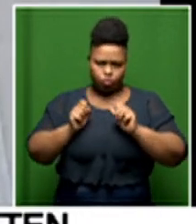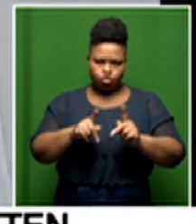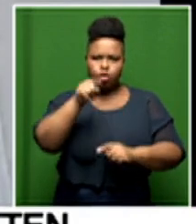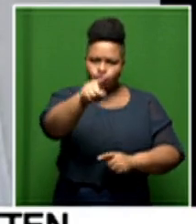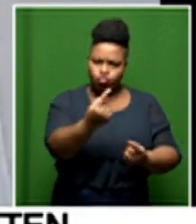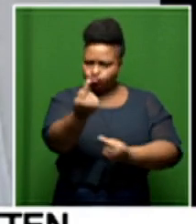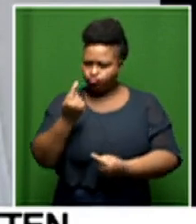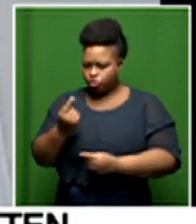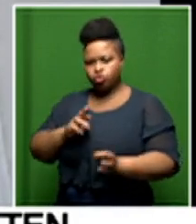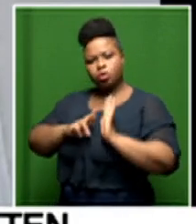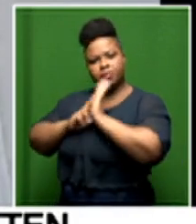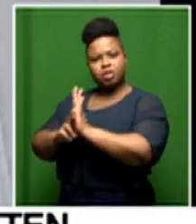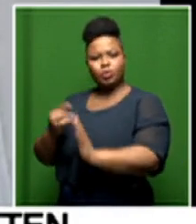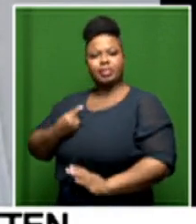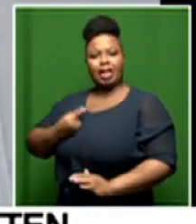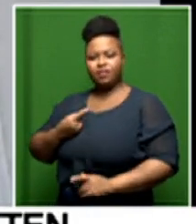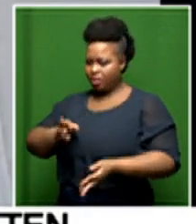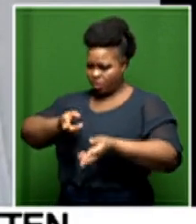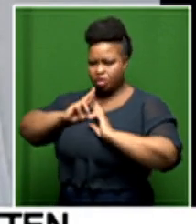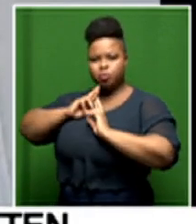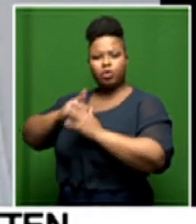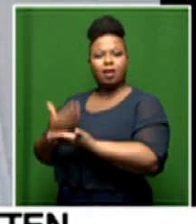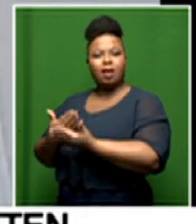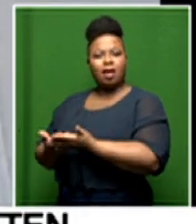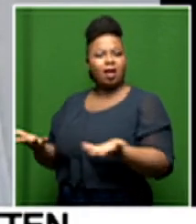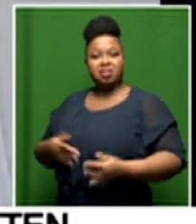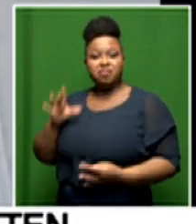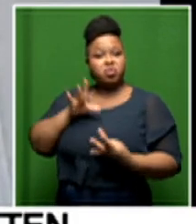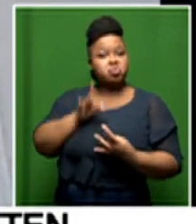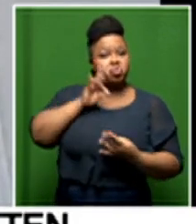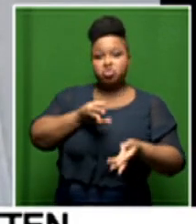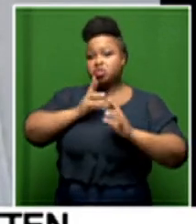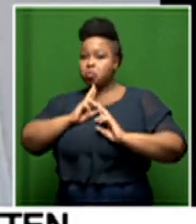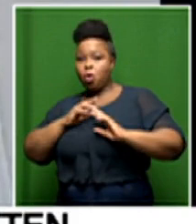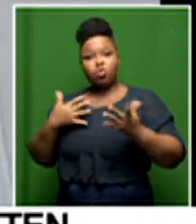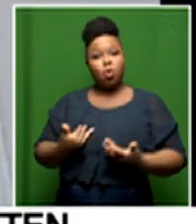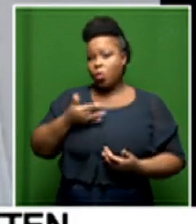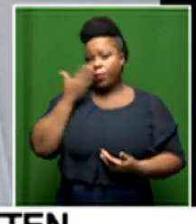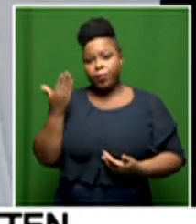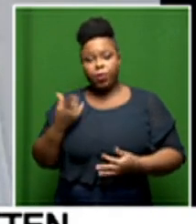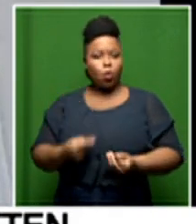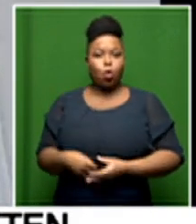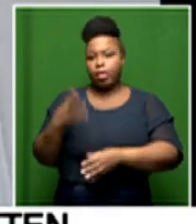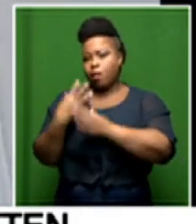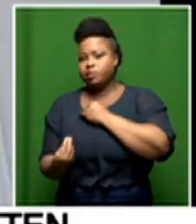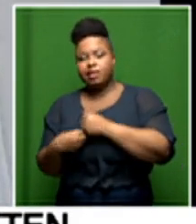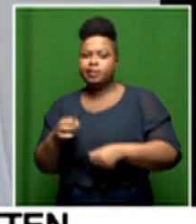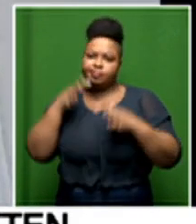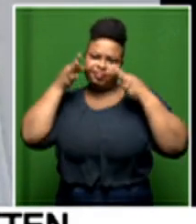representations to basically then reply and whether they choose to reply or not you know will be their discretion